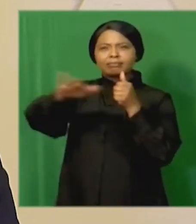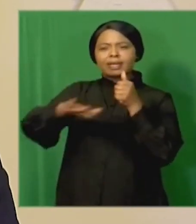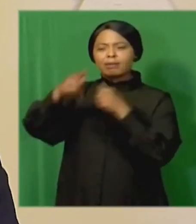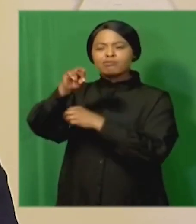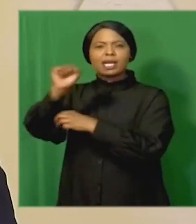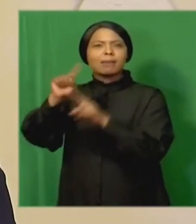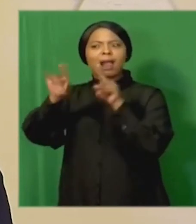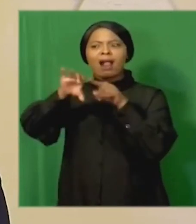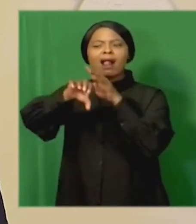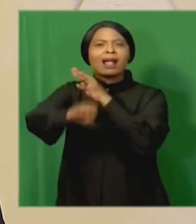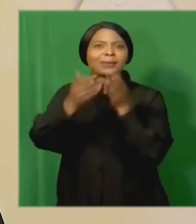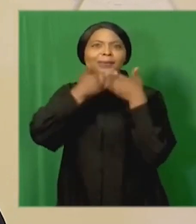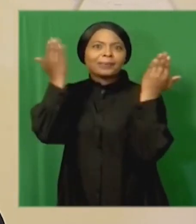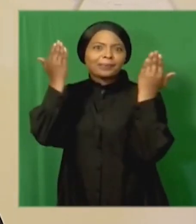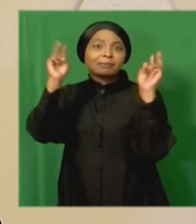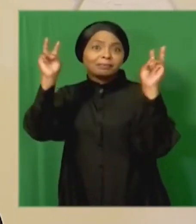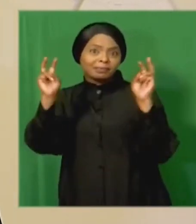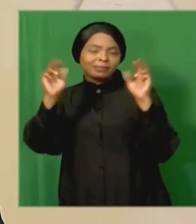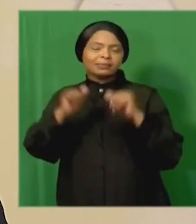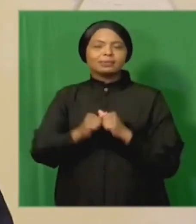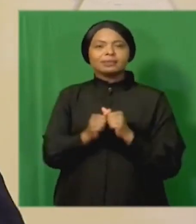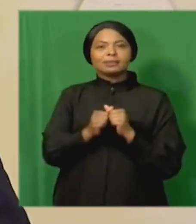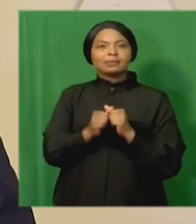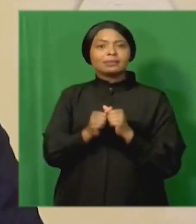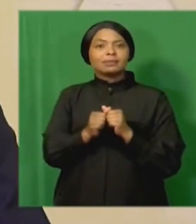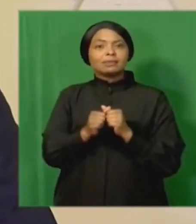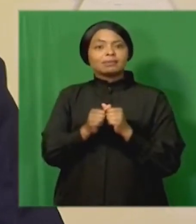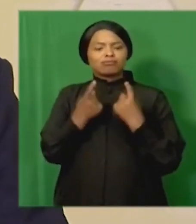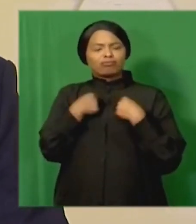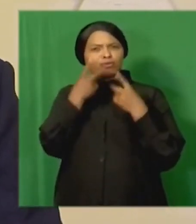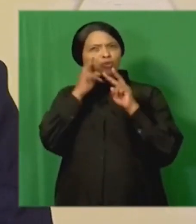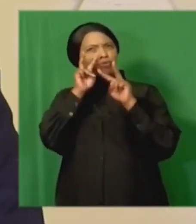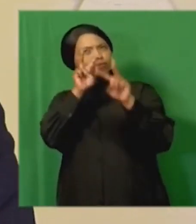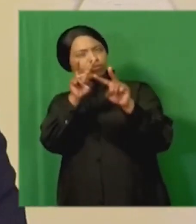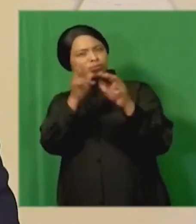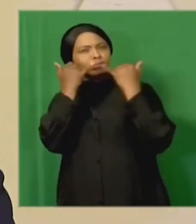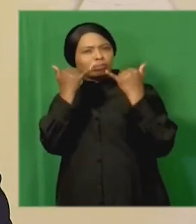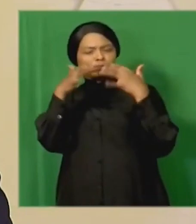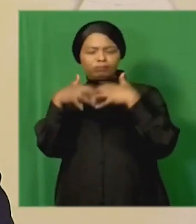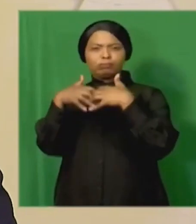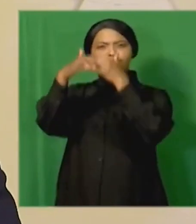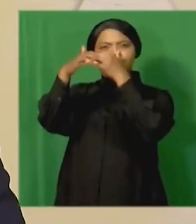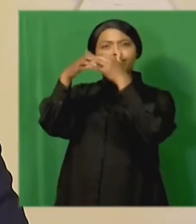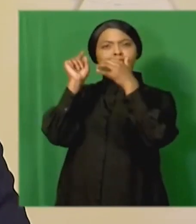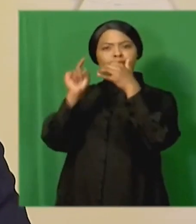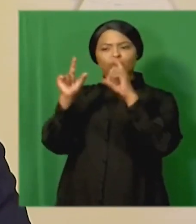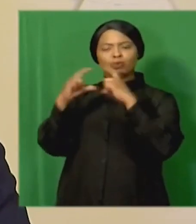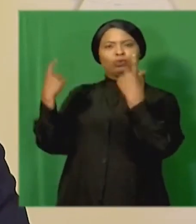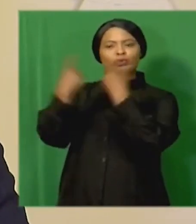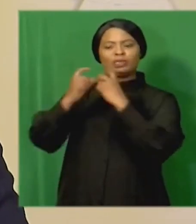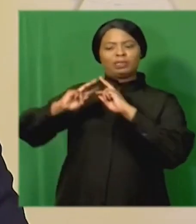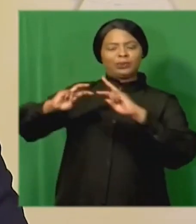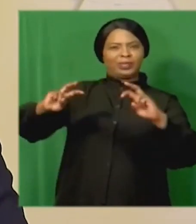been uncovered close codes our view is that the establishment of a further commission of